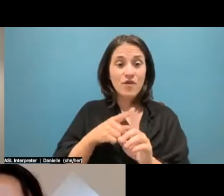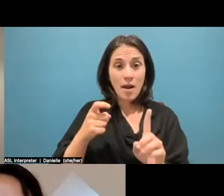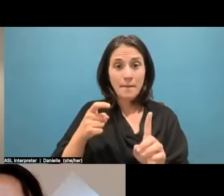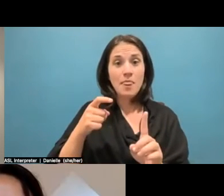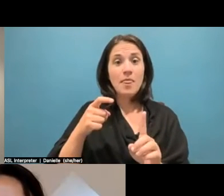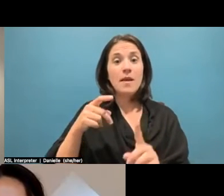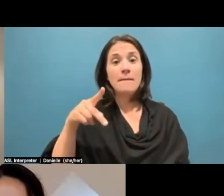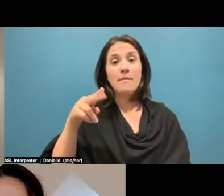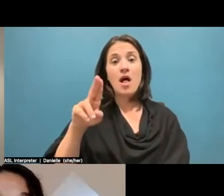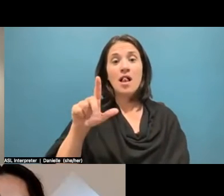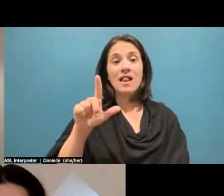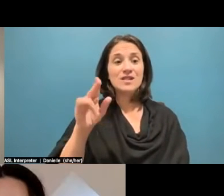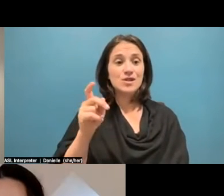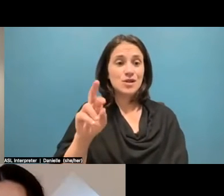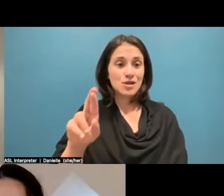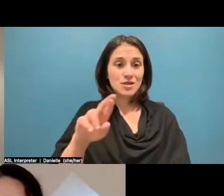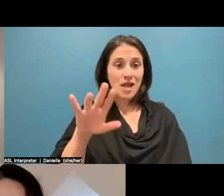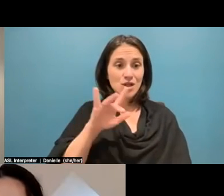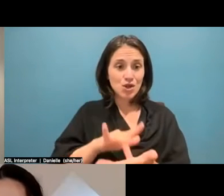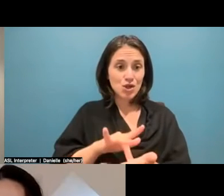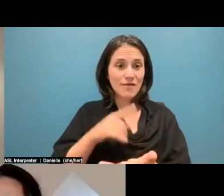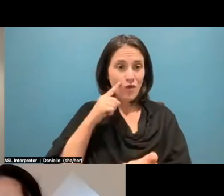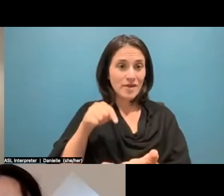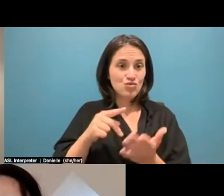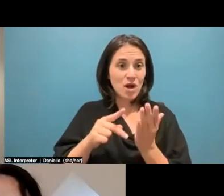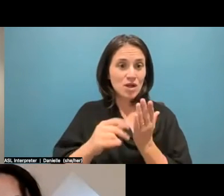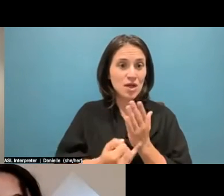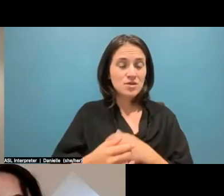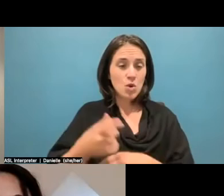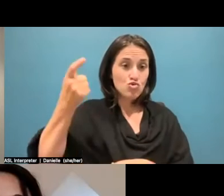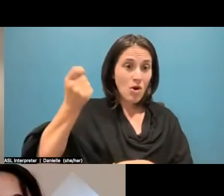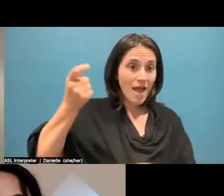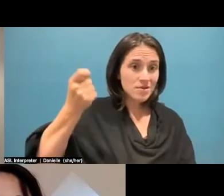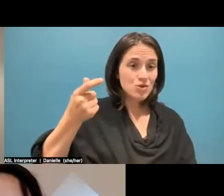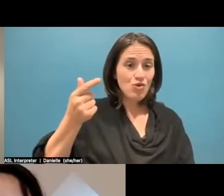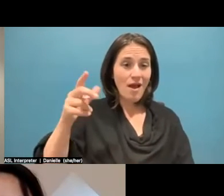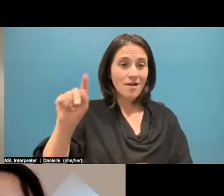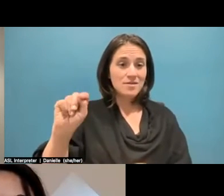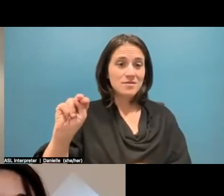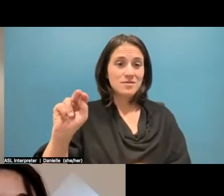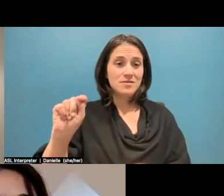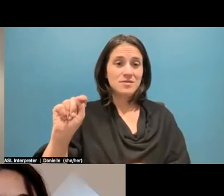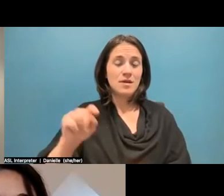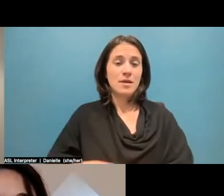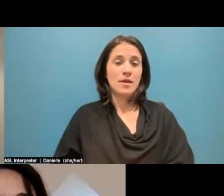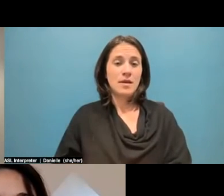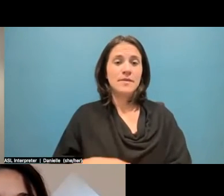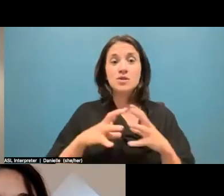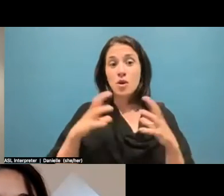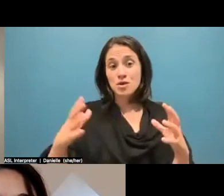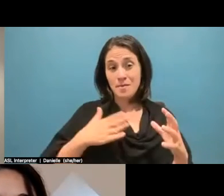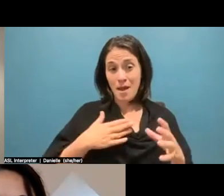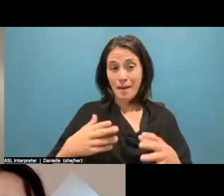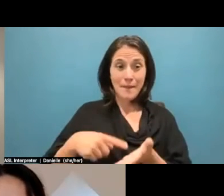Center to do this project. But also like, so much of my like paid work these days